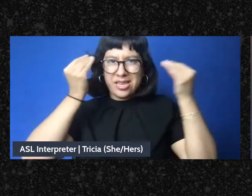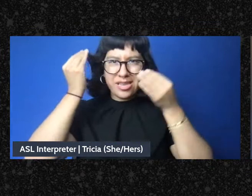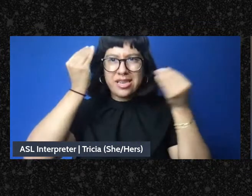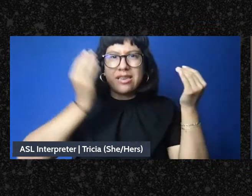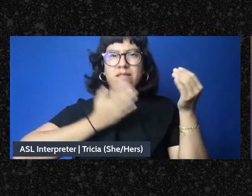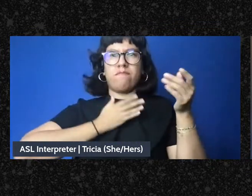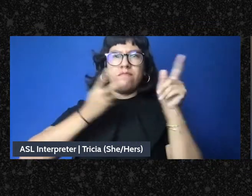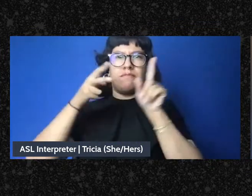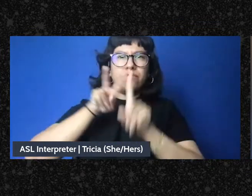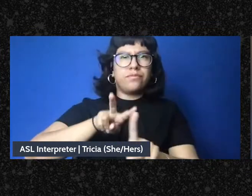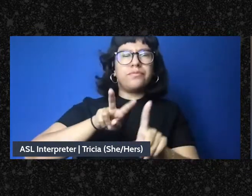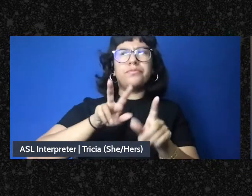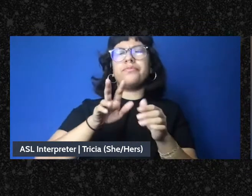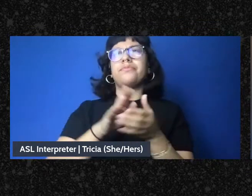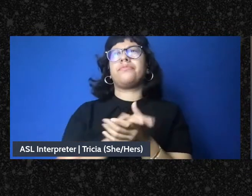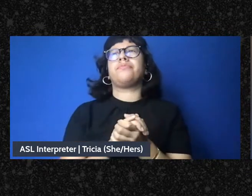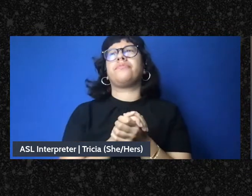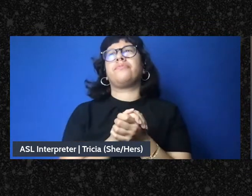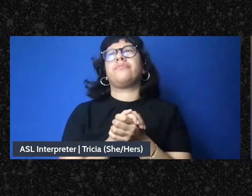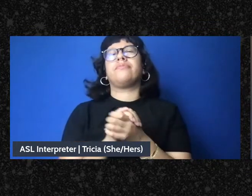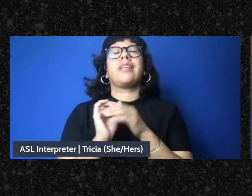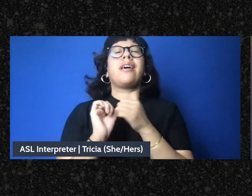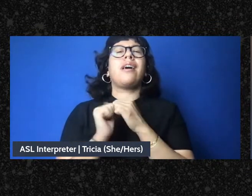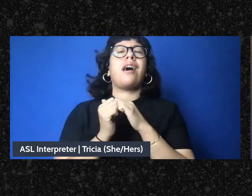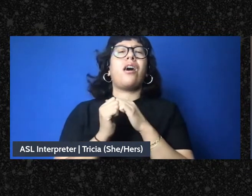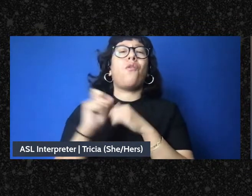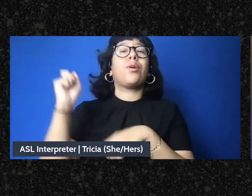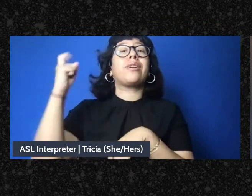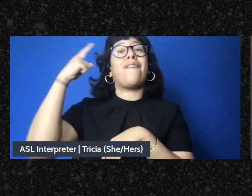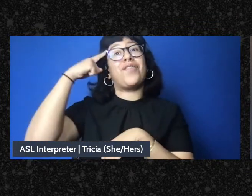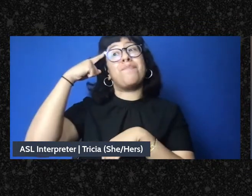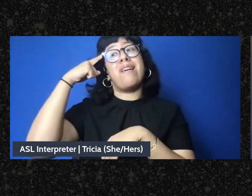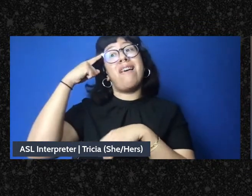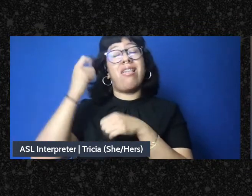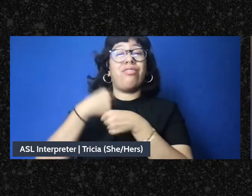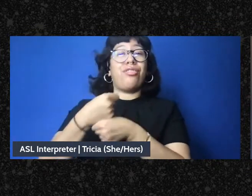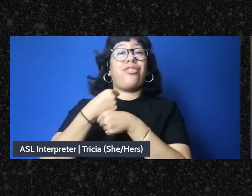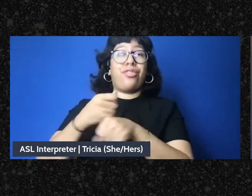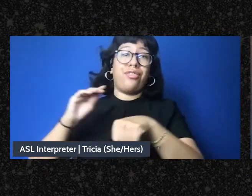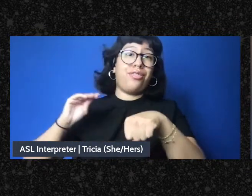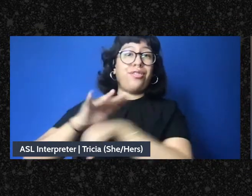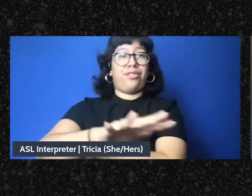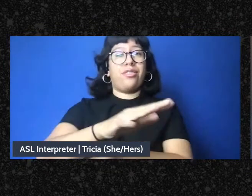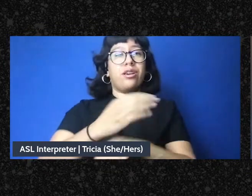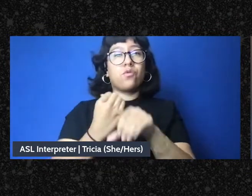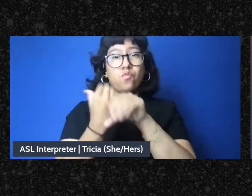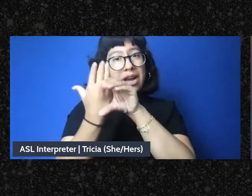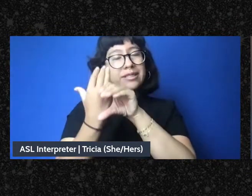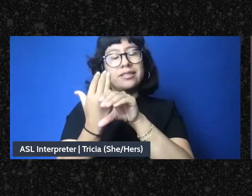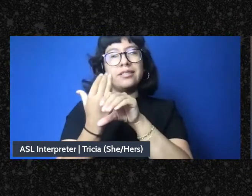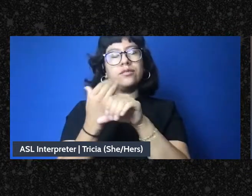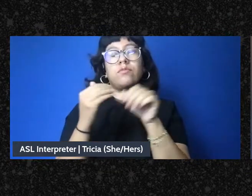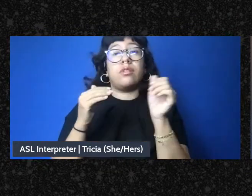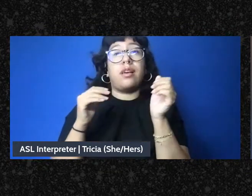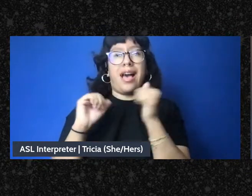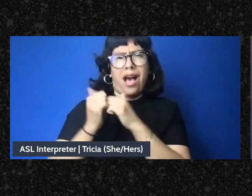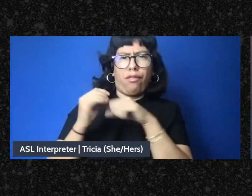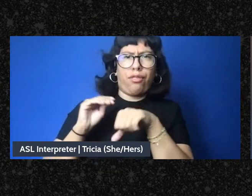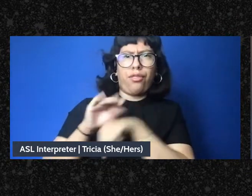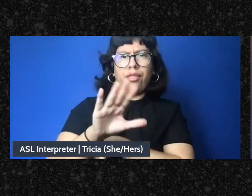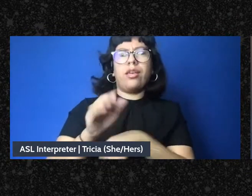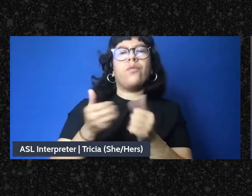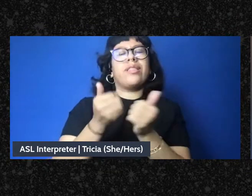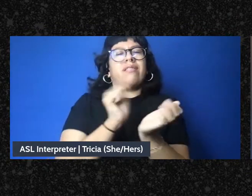how governments produce crises through relentless extraction, how governments